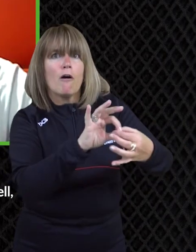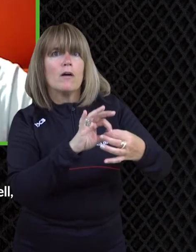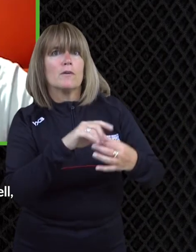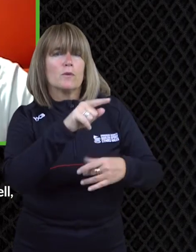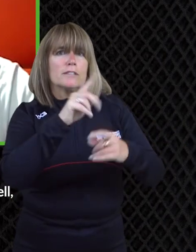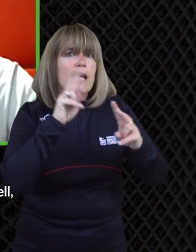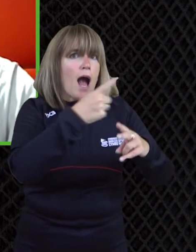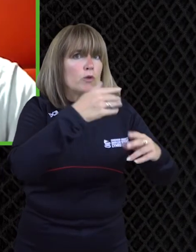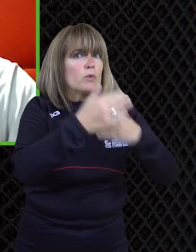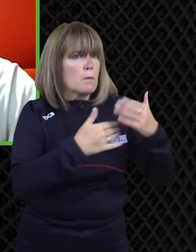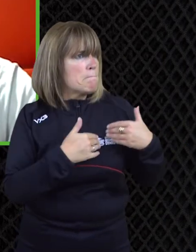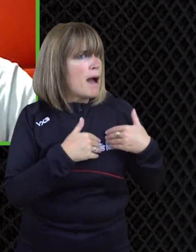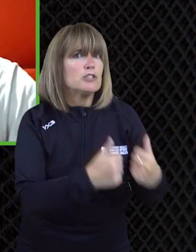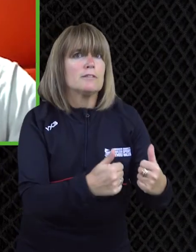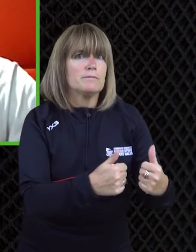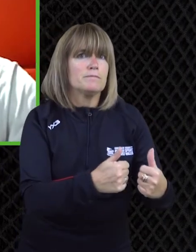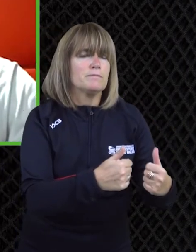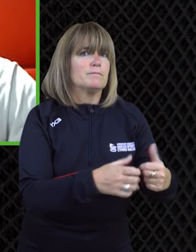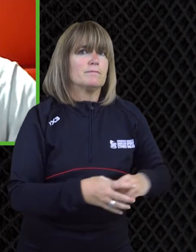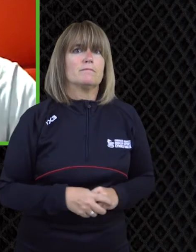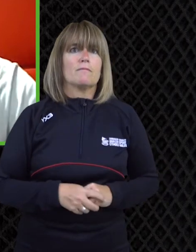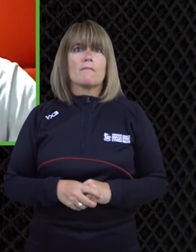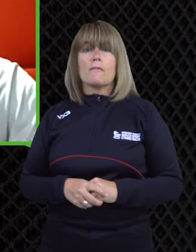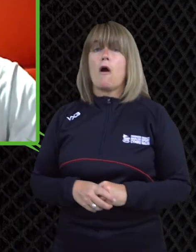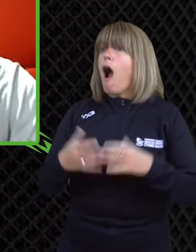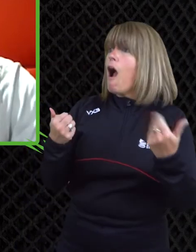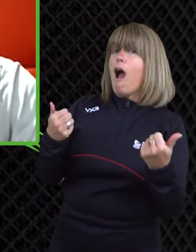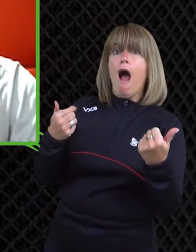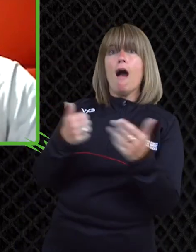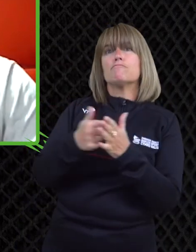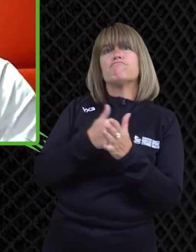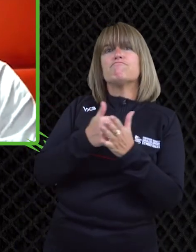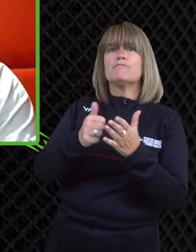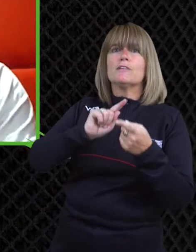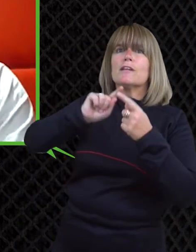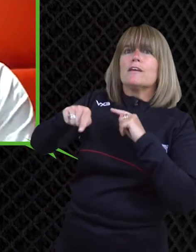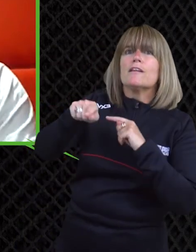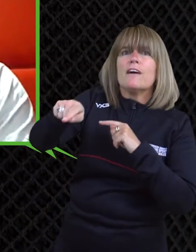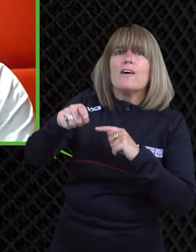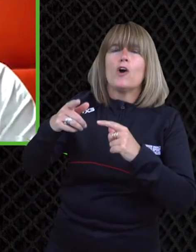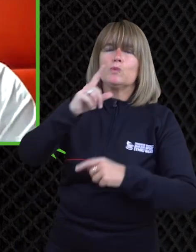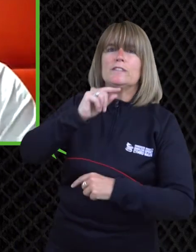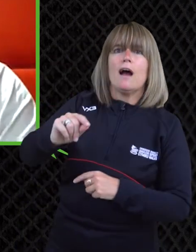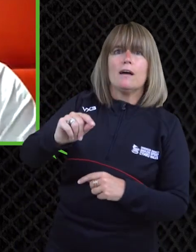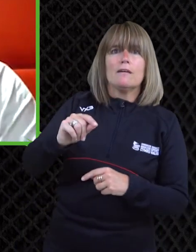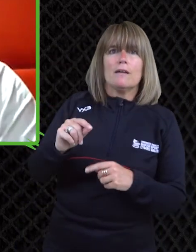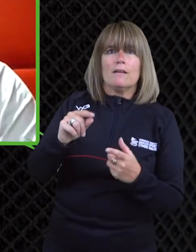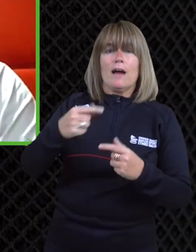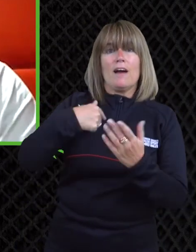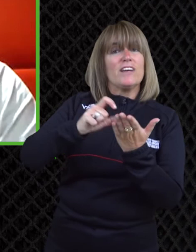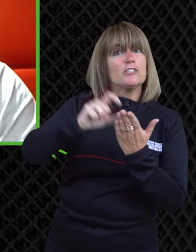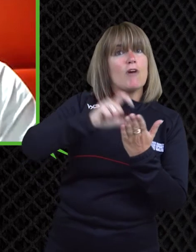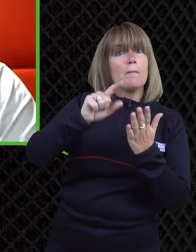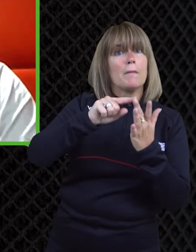wants tips i was gonna say pete what's your what's your social media handle so people can uh stay in touch with what you're doing